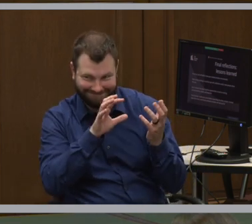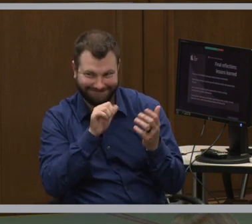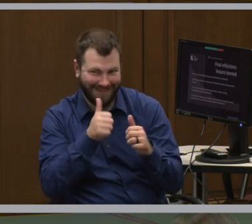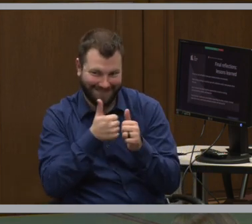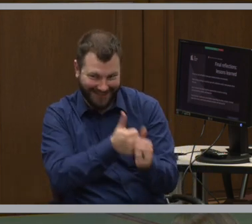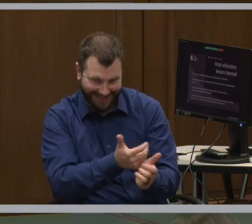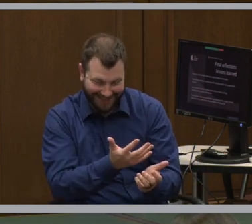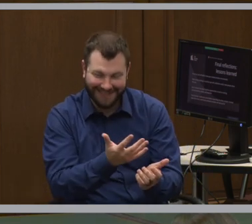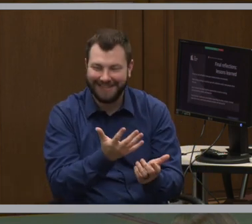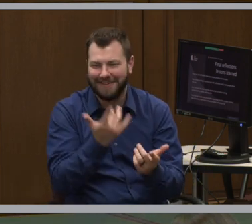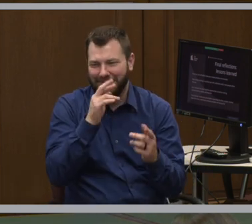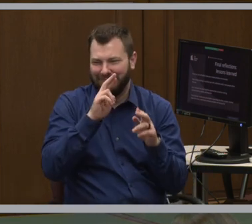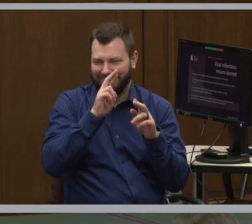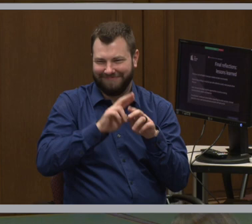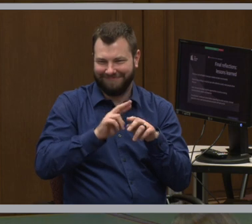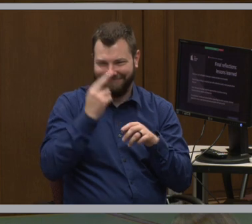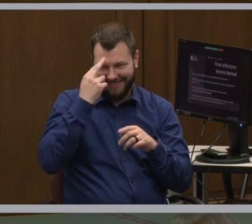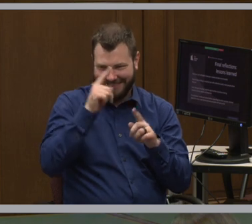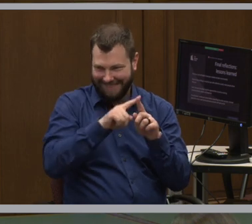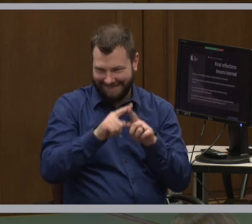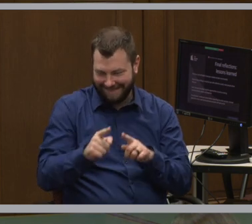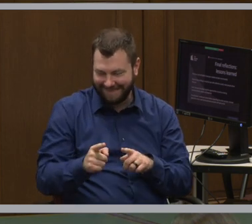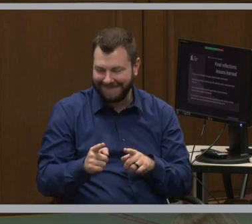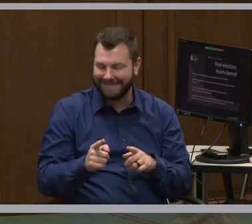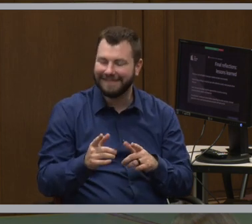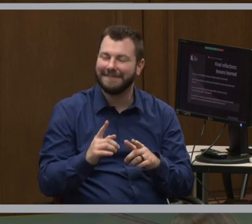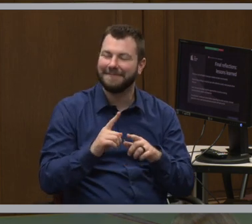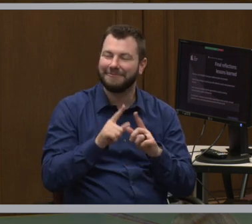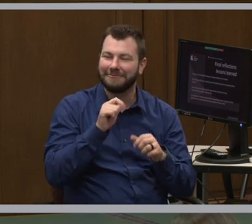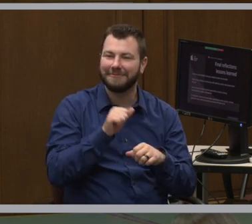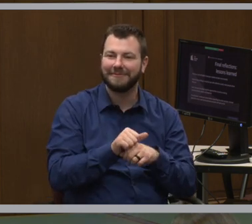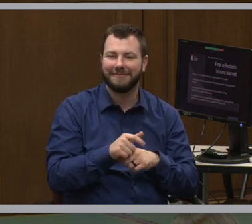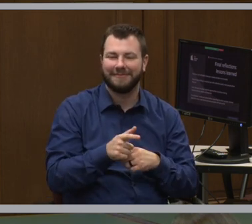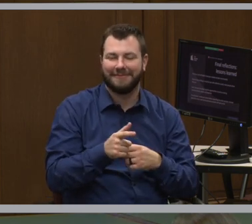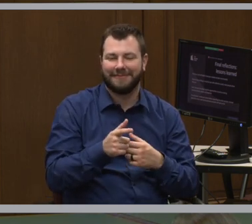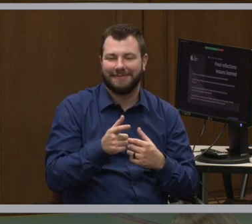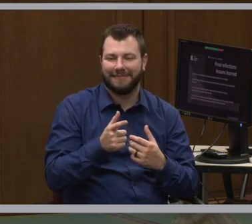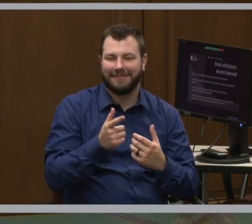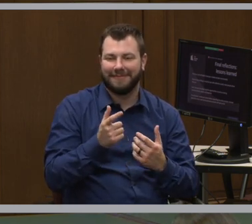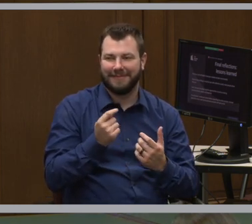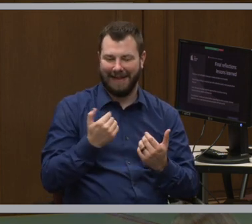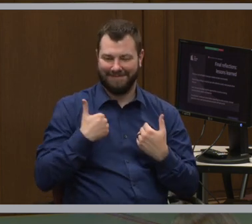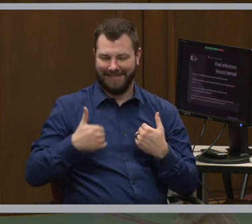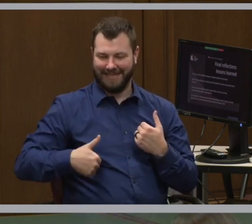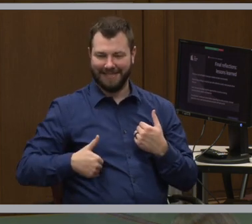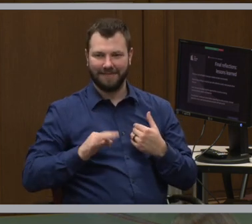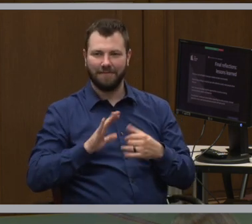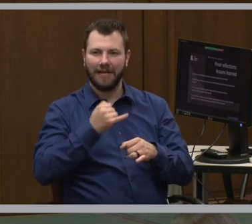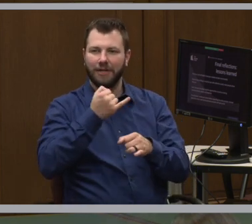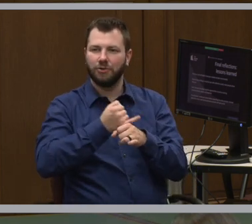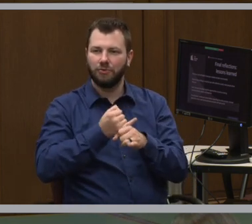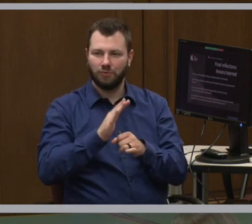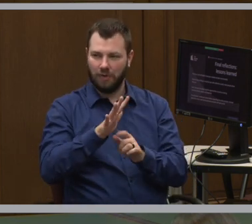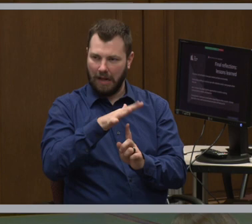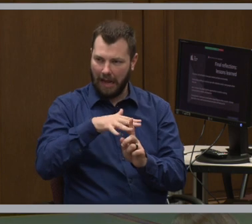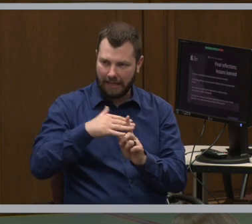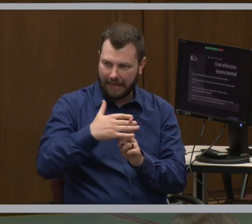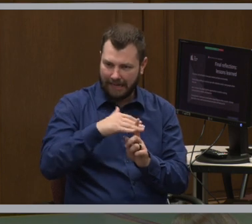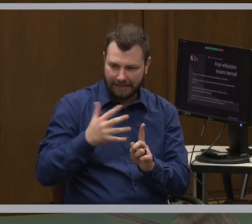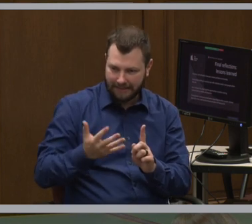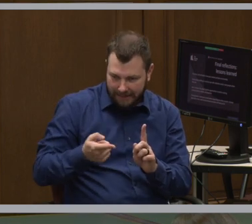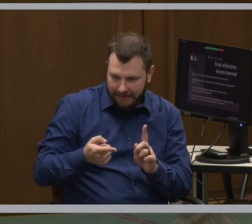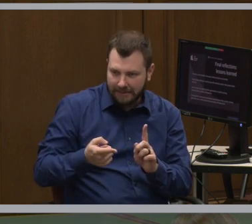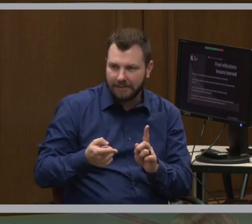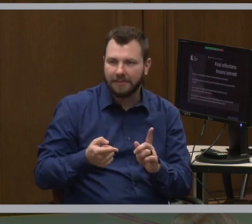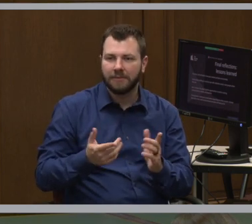for different reasons. But really just having a sense of what is your institutional context, what